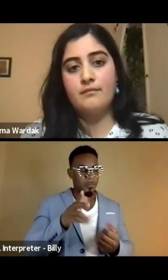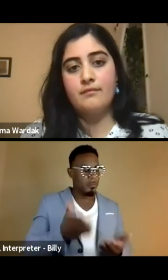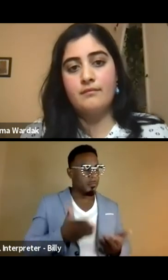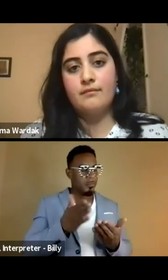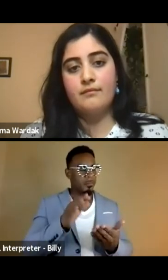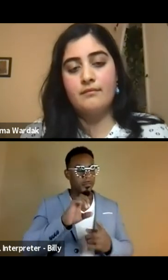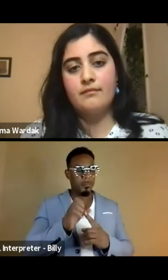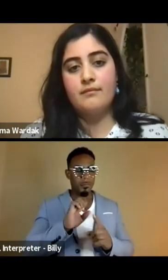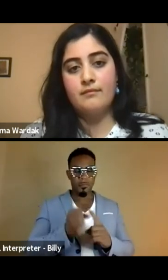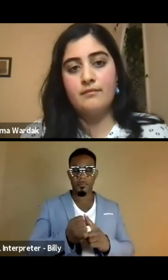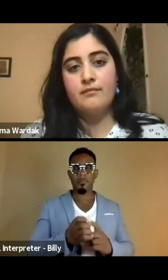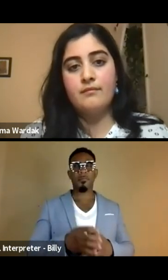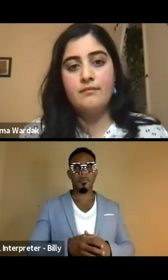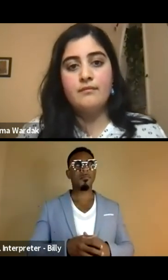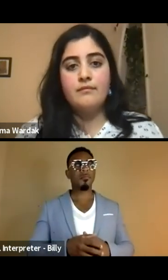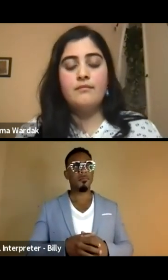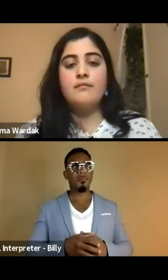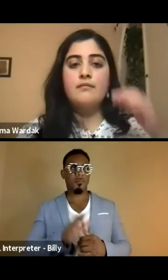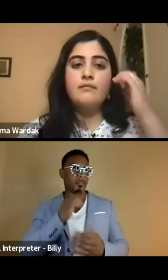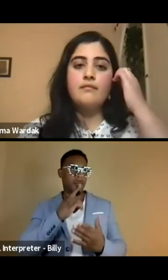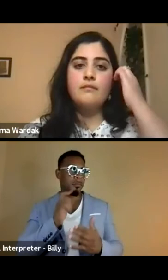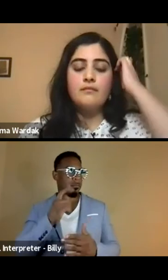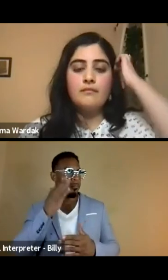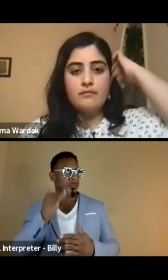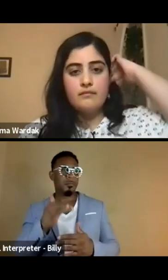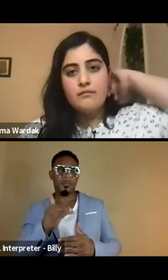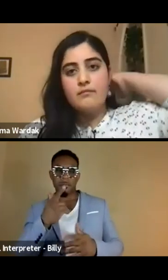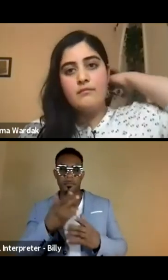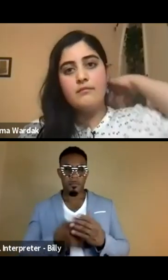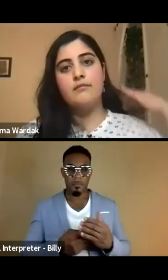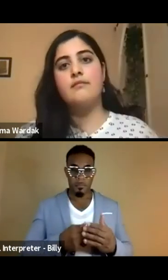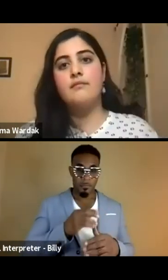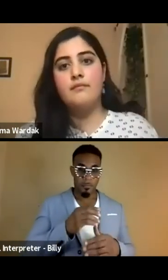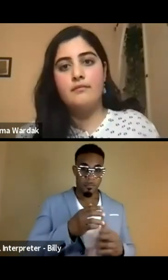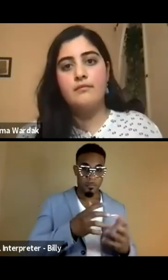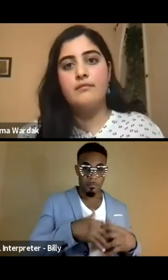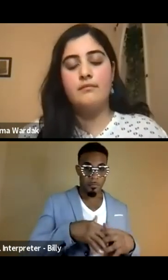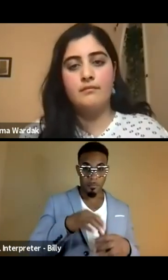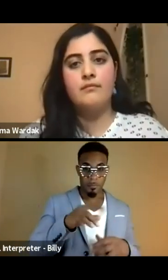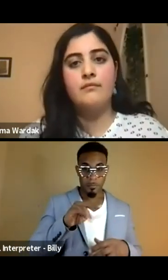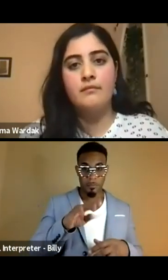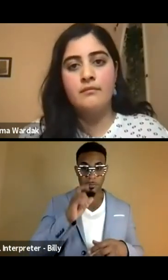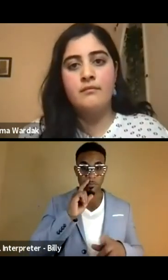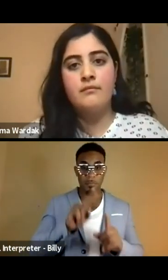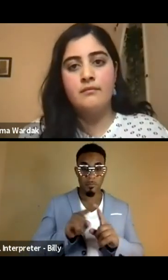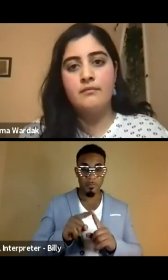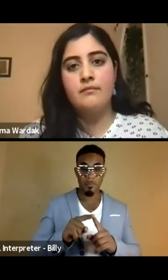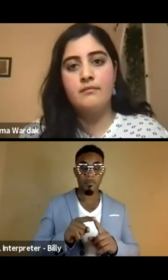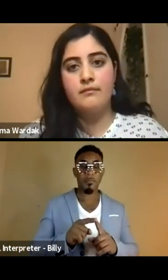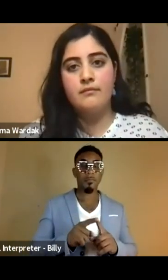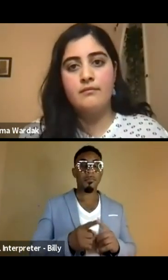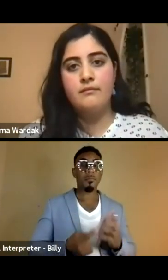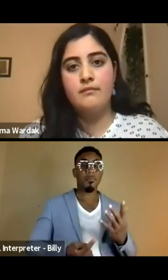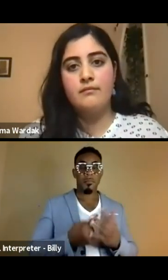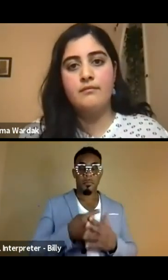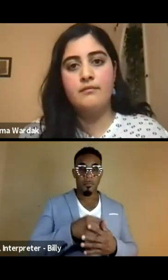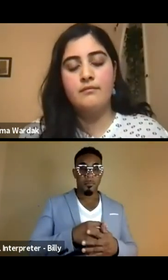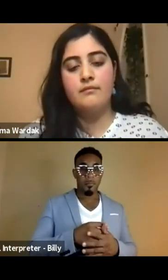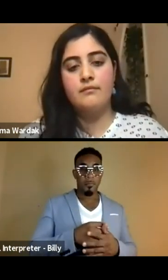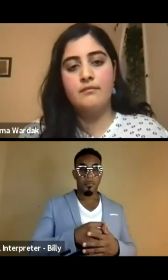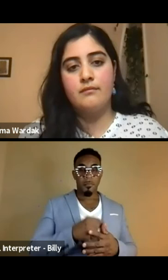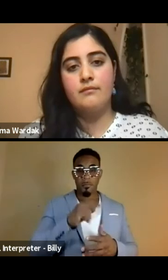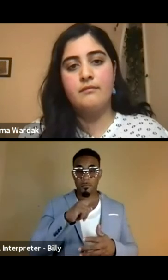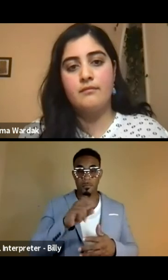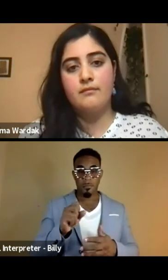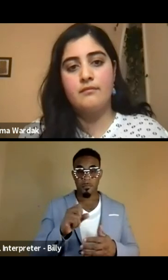up culture change, Humayra as well, both political culture change, but also across, uh, the